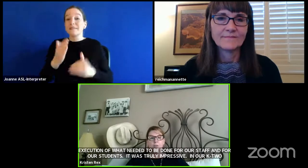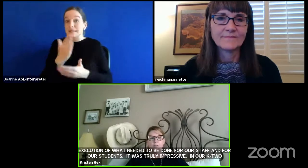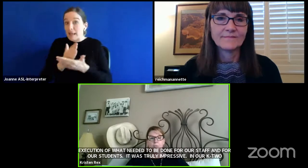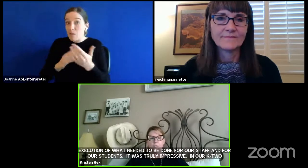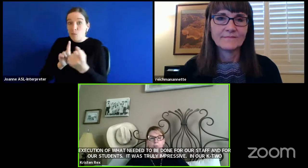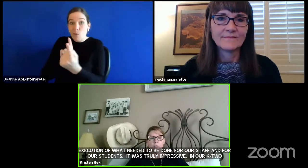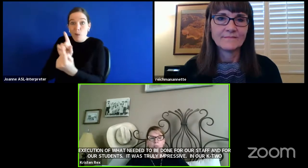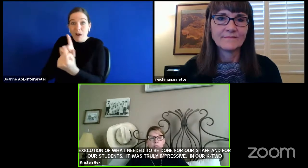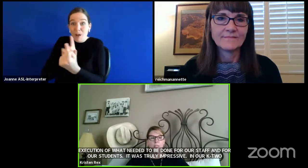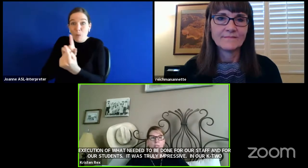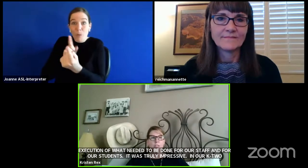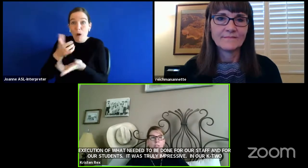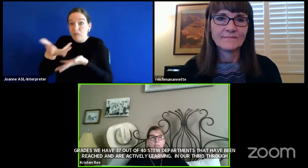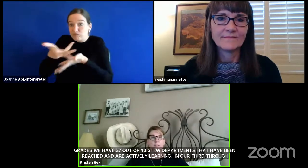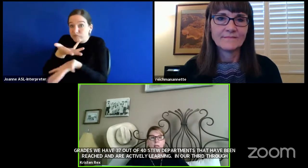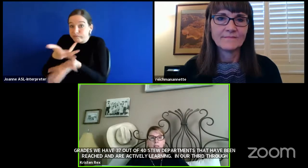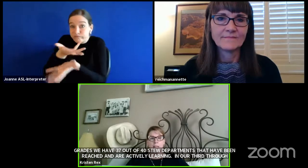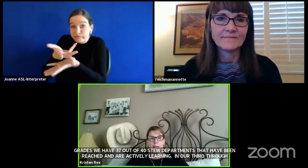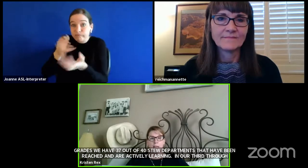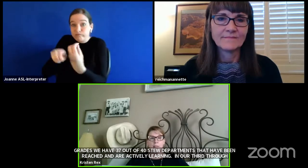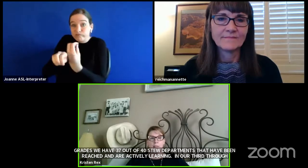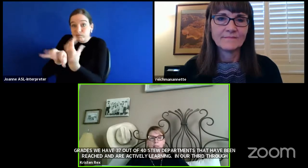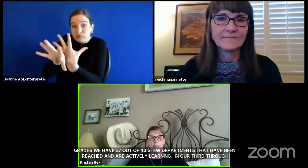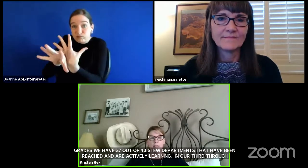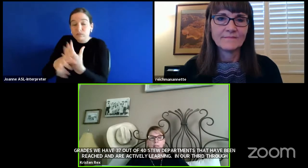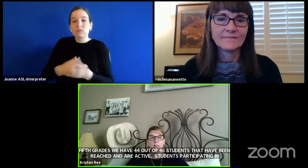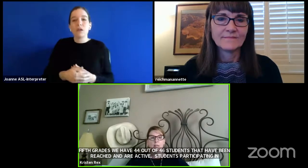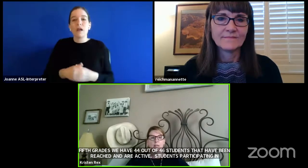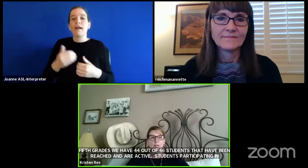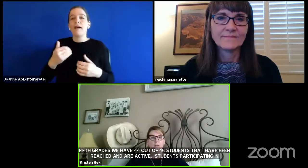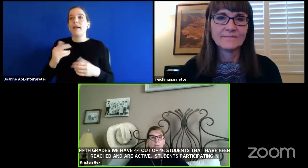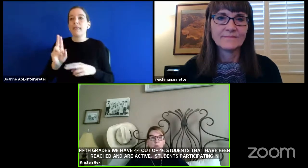Other resources such as Khan Academy,